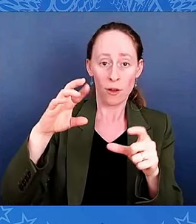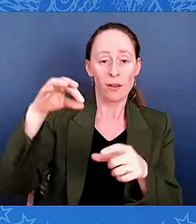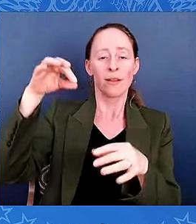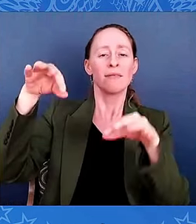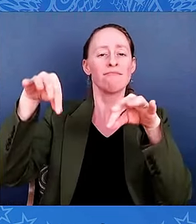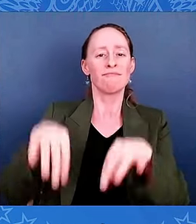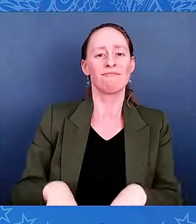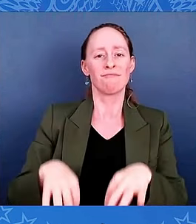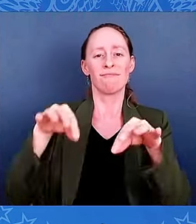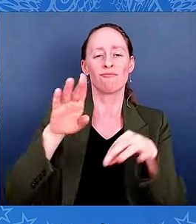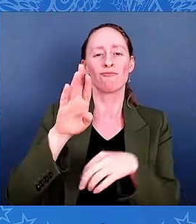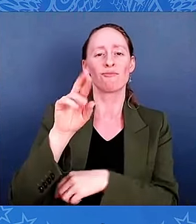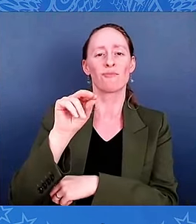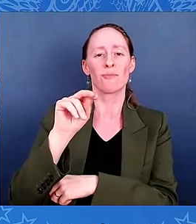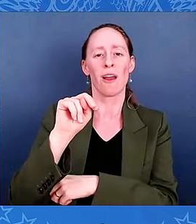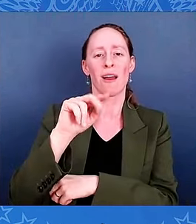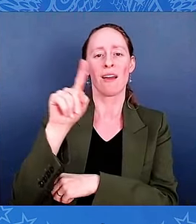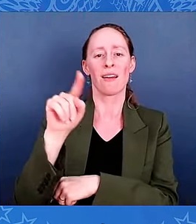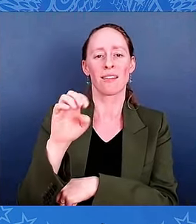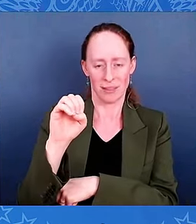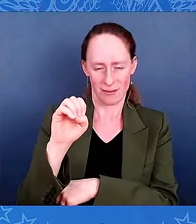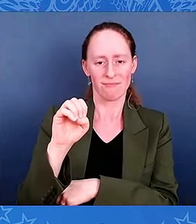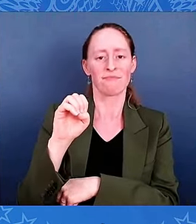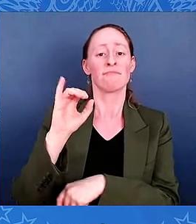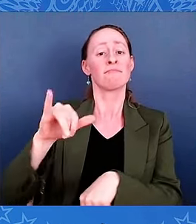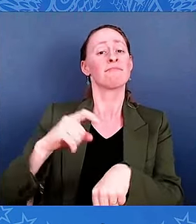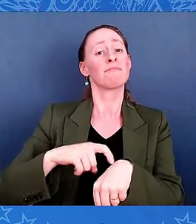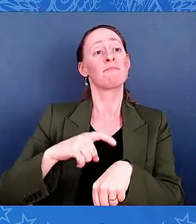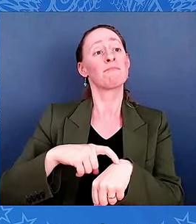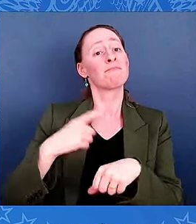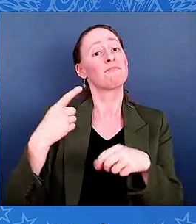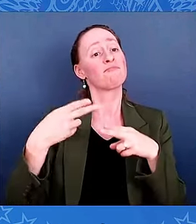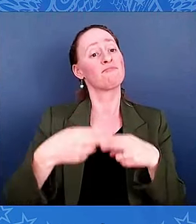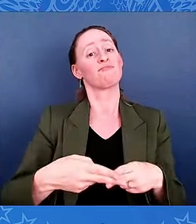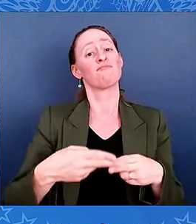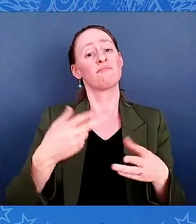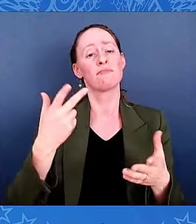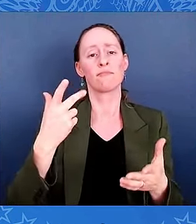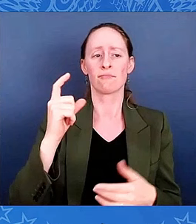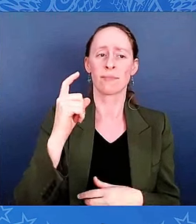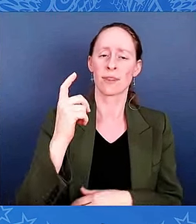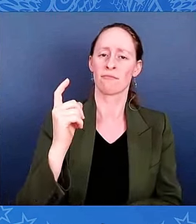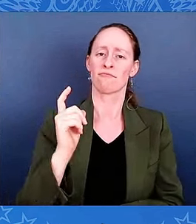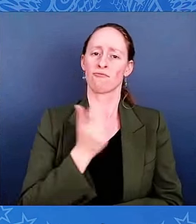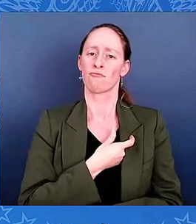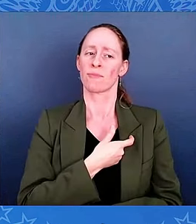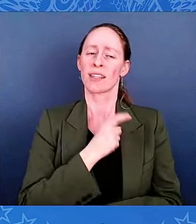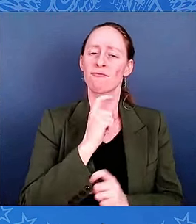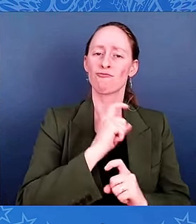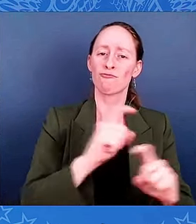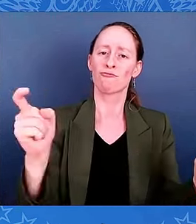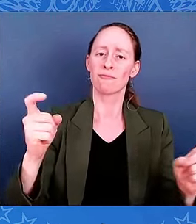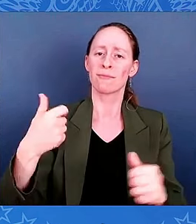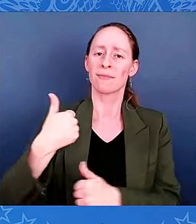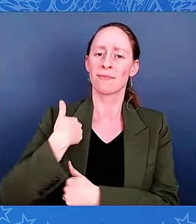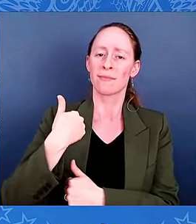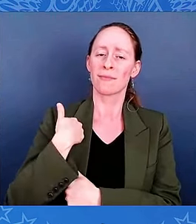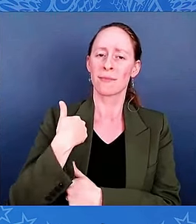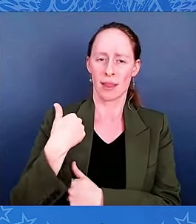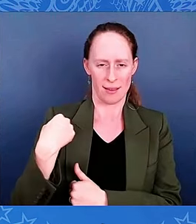In time, to capture the full capacity of our armed forces, it became known simply as the Medal of Honor.